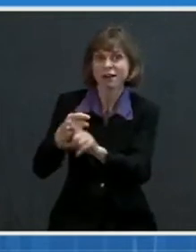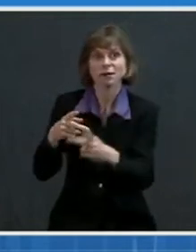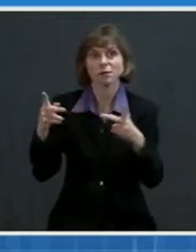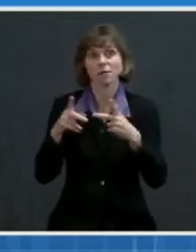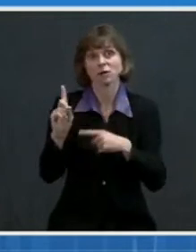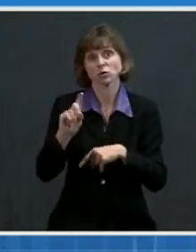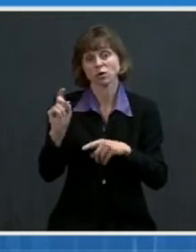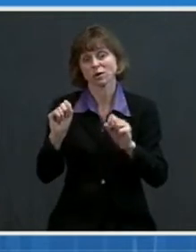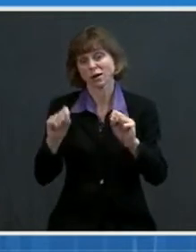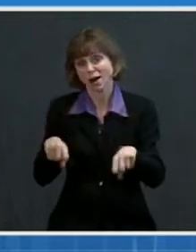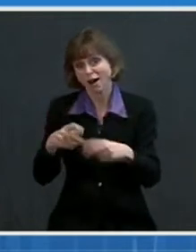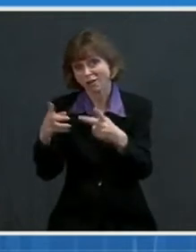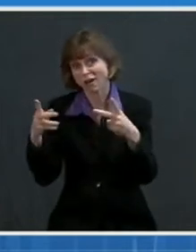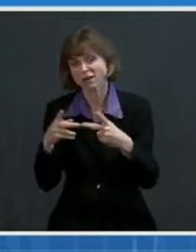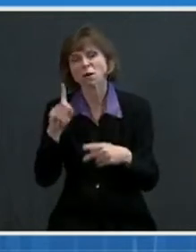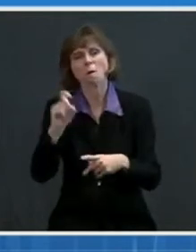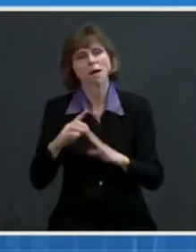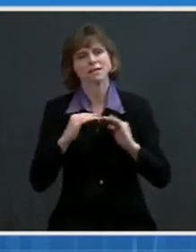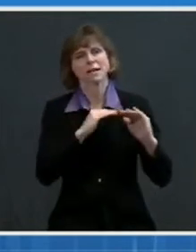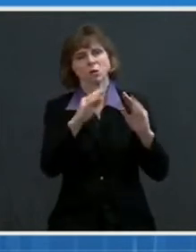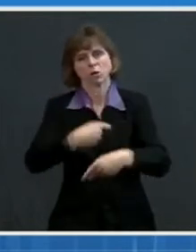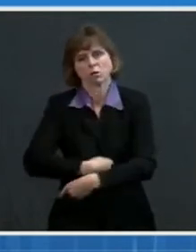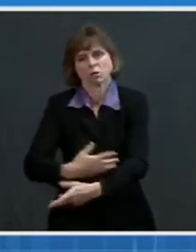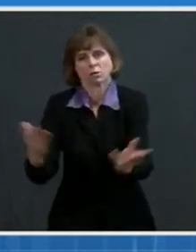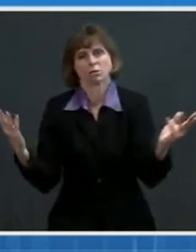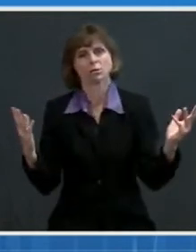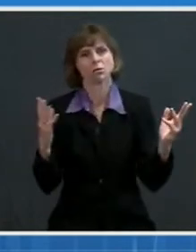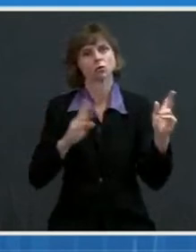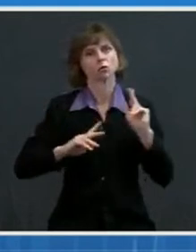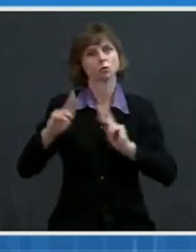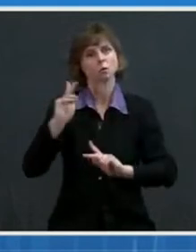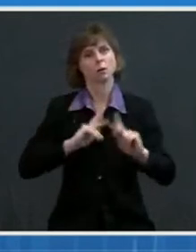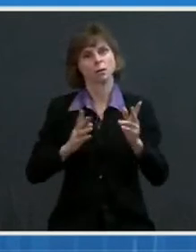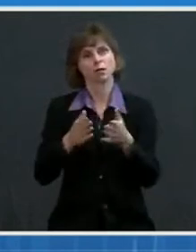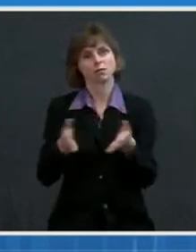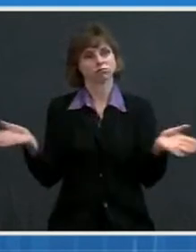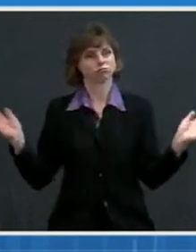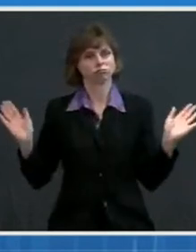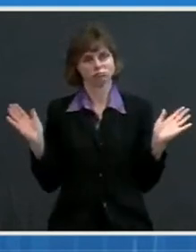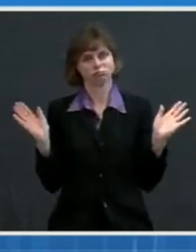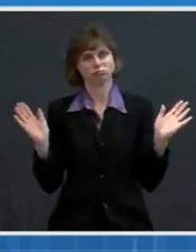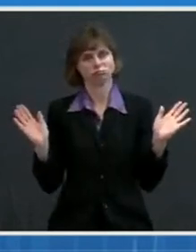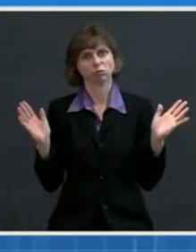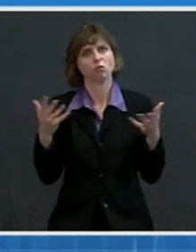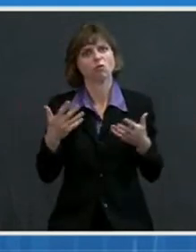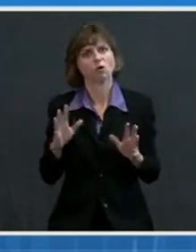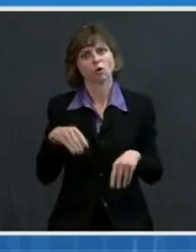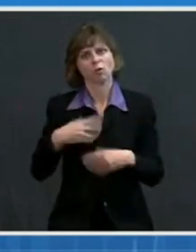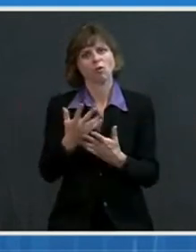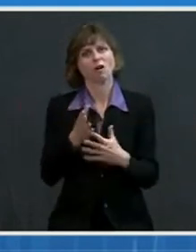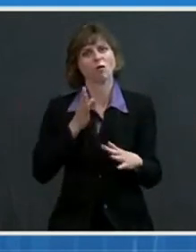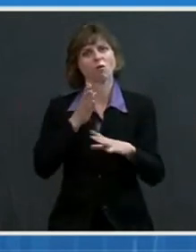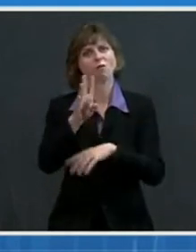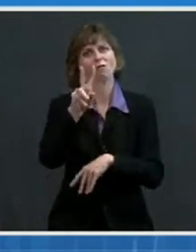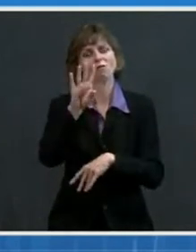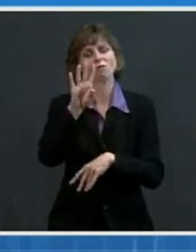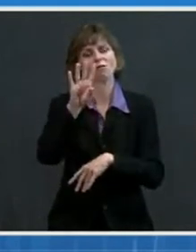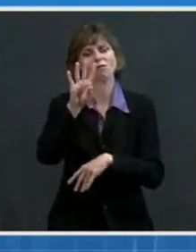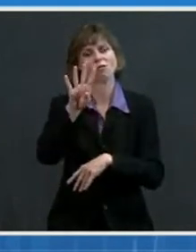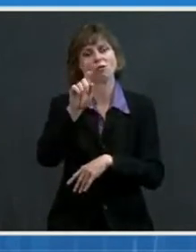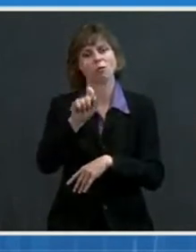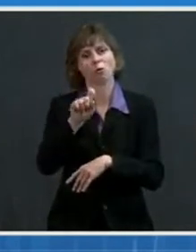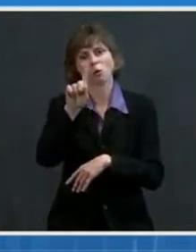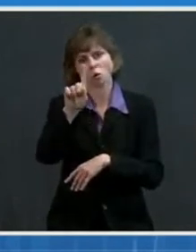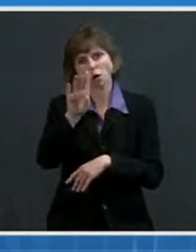and equitably distributed to the public. We've already provided more than $4.1 billion to